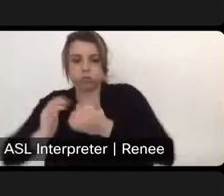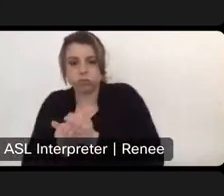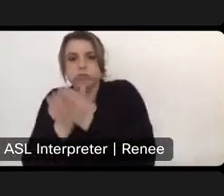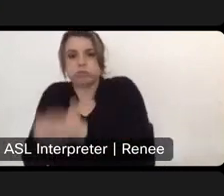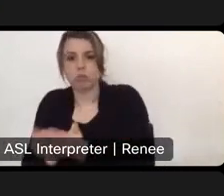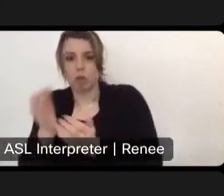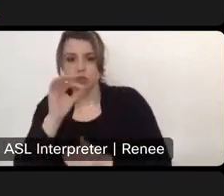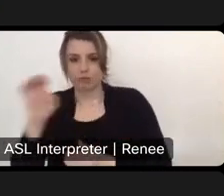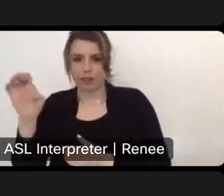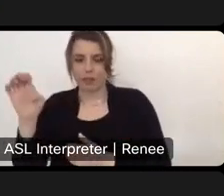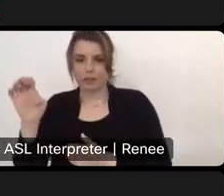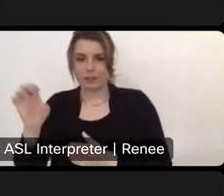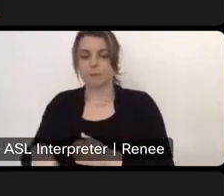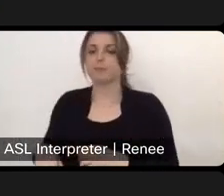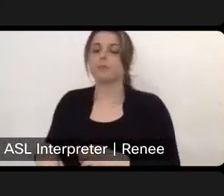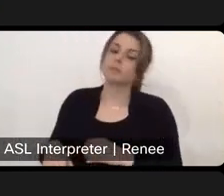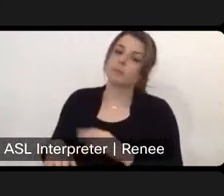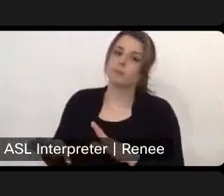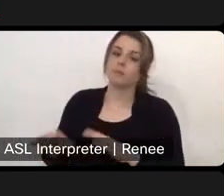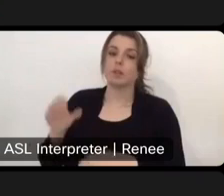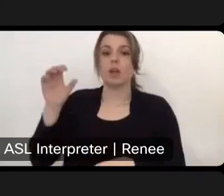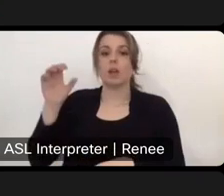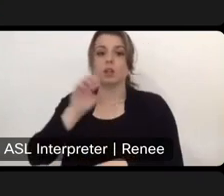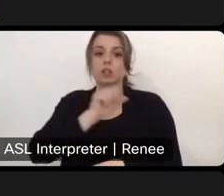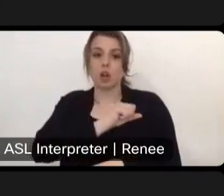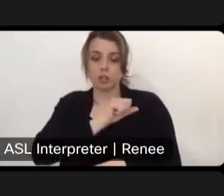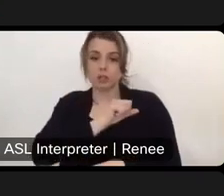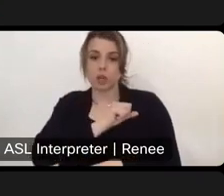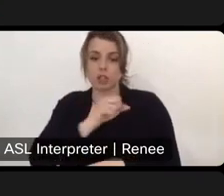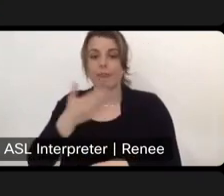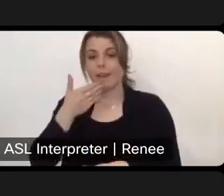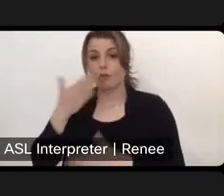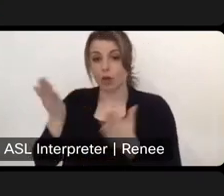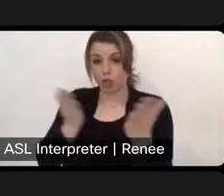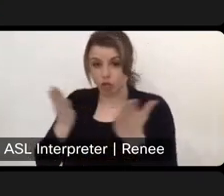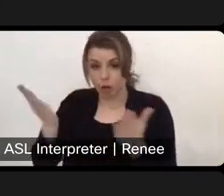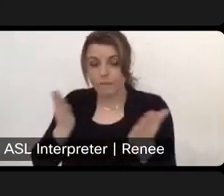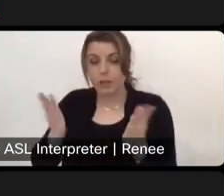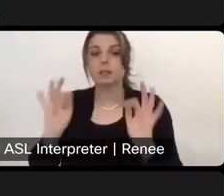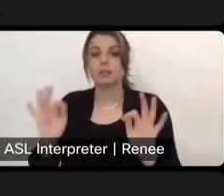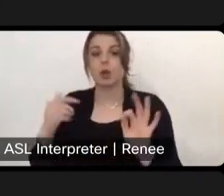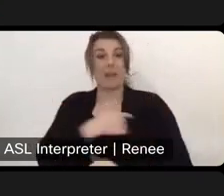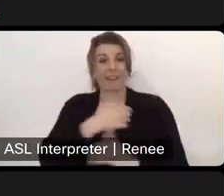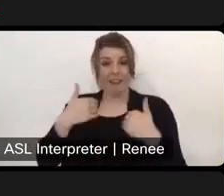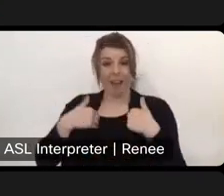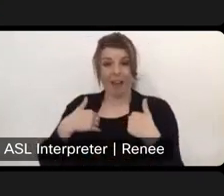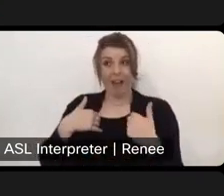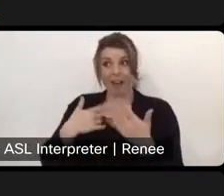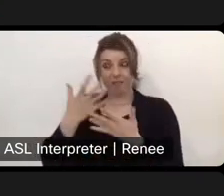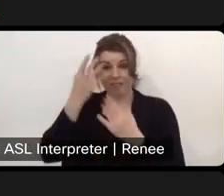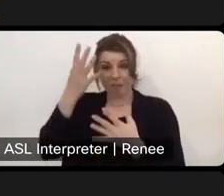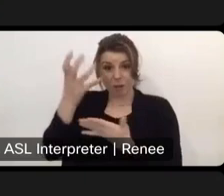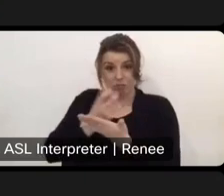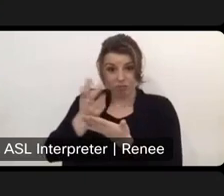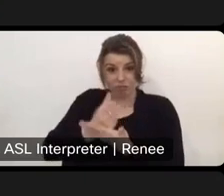We, we, um, thank you that, uh, sergeant and thank you for your service. Um, we actually have data on launch fees. There's launch